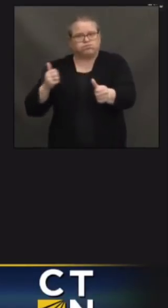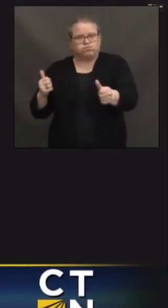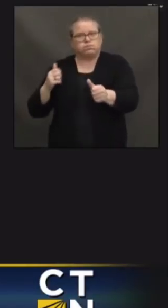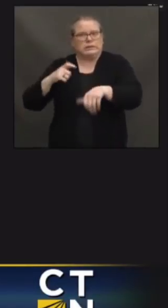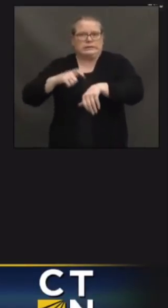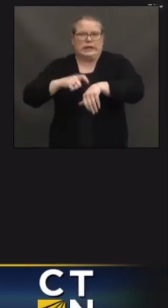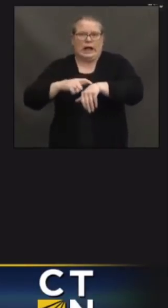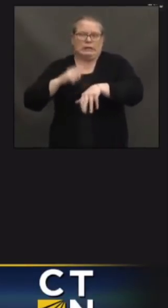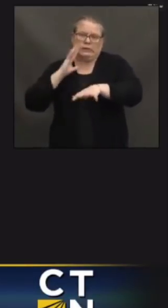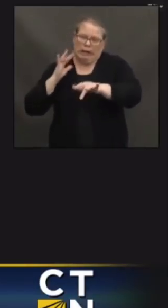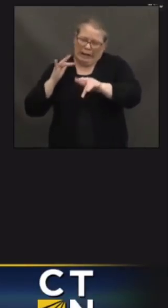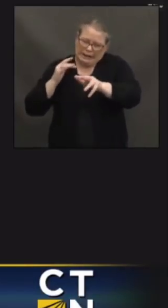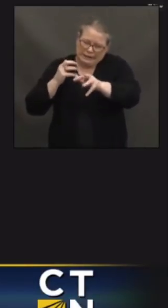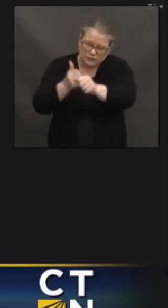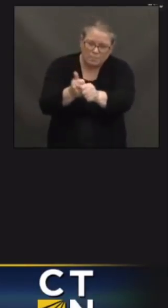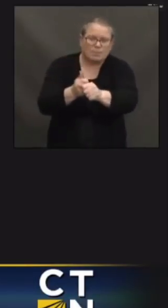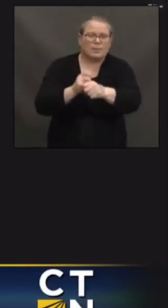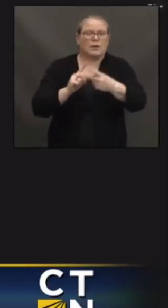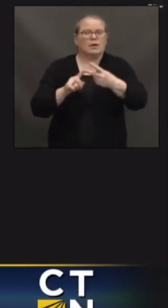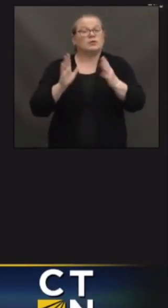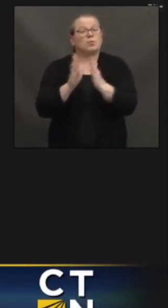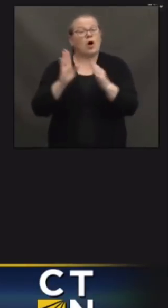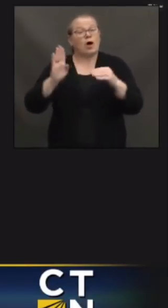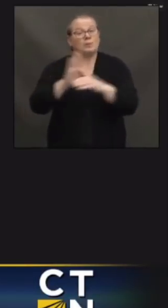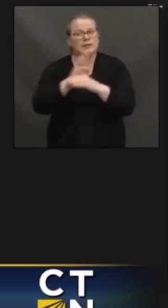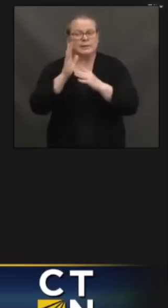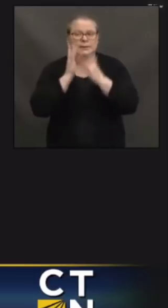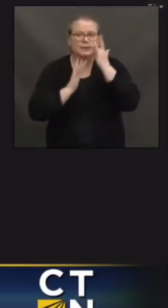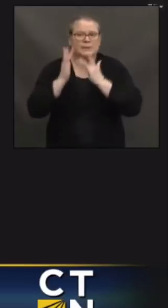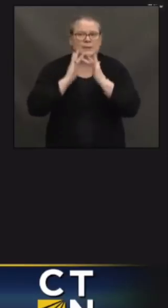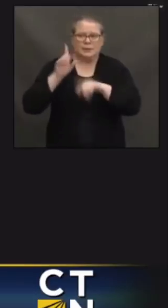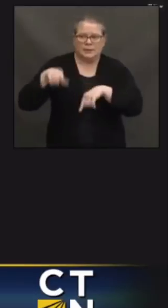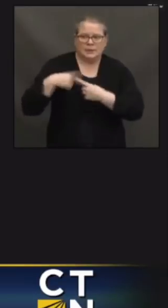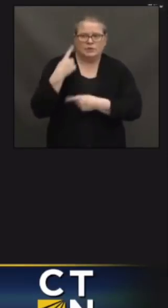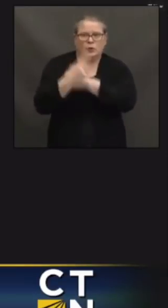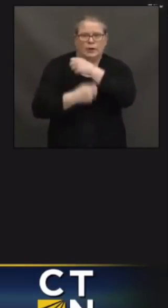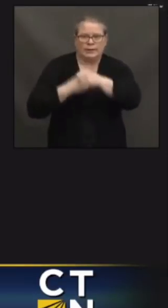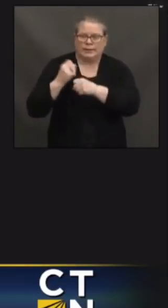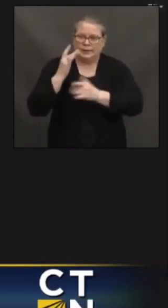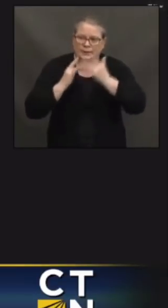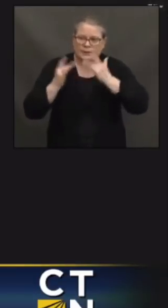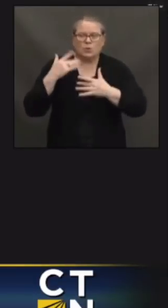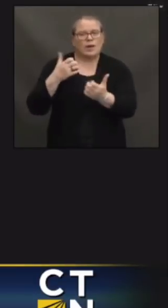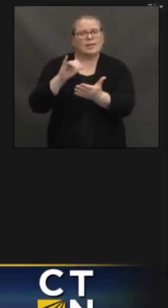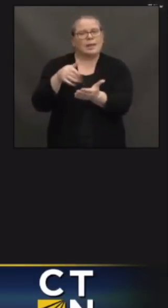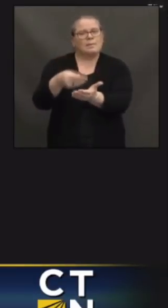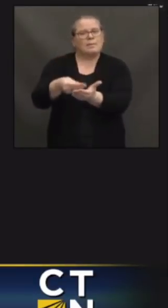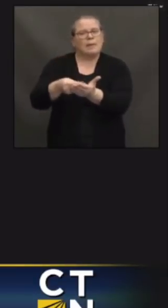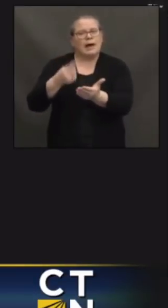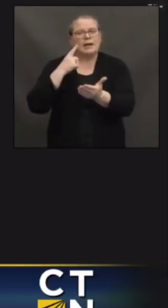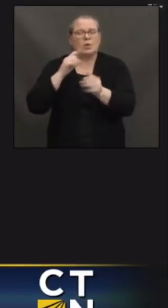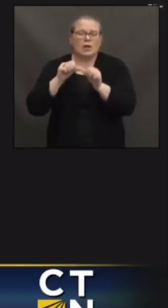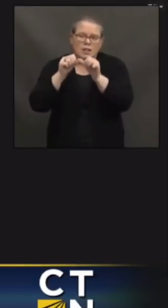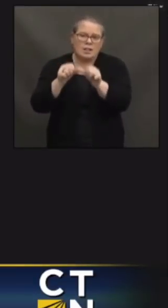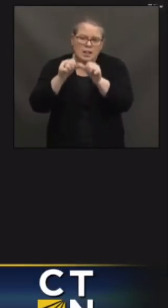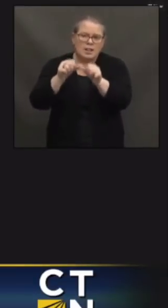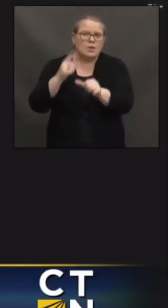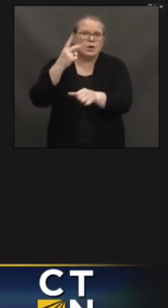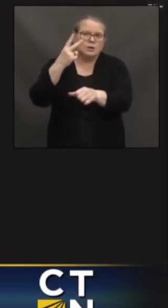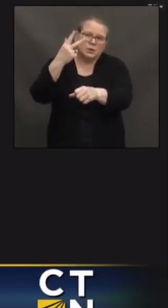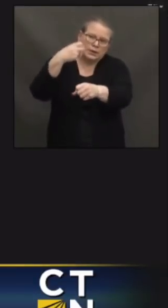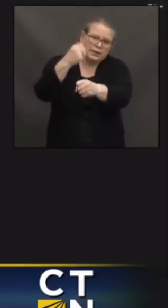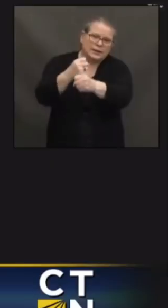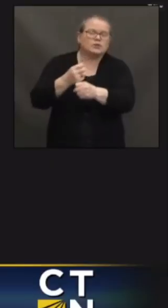support to small businesses so that we can give those businesses an on-ramp back to sustainability.